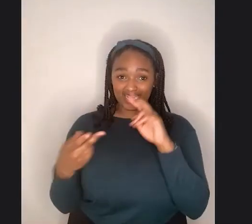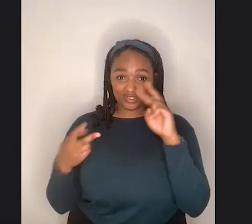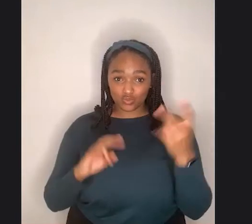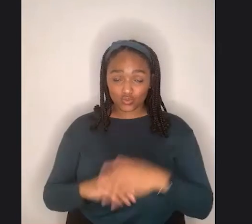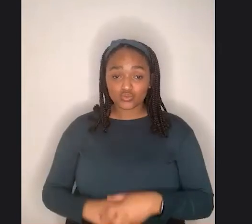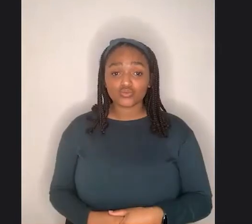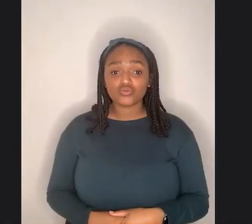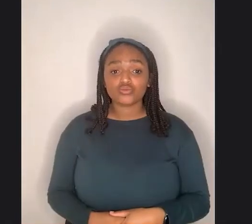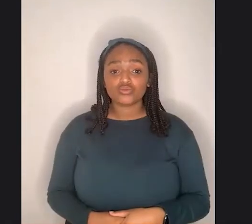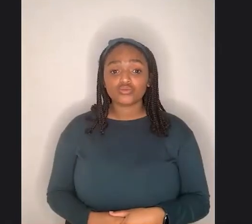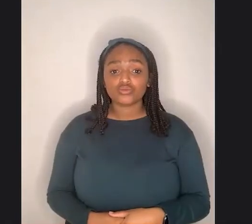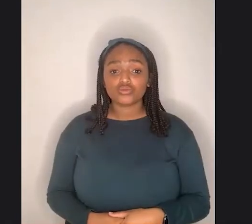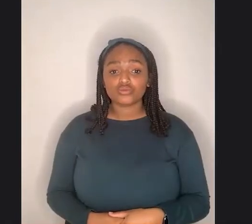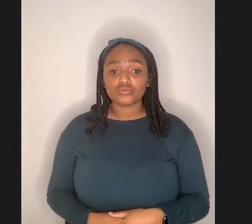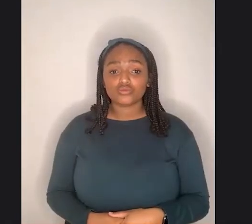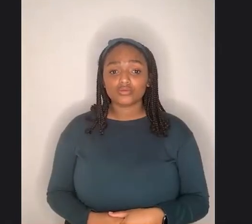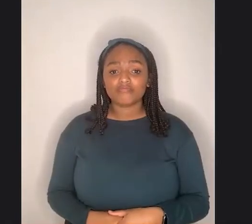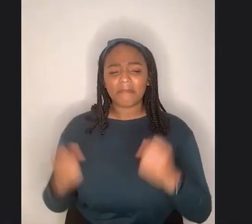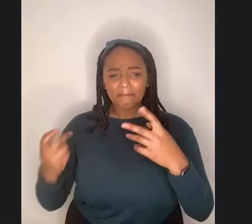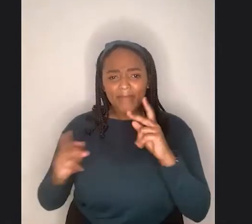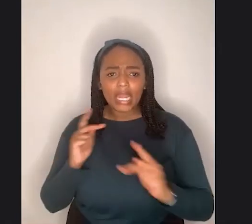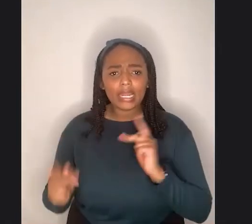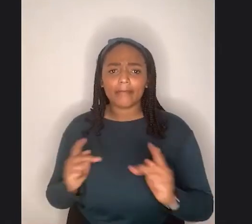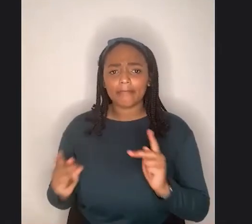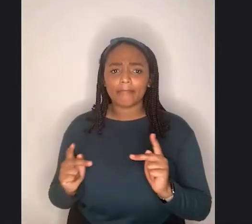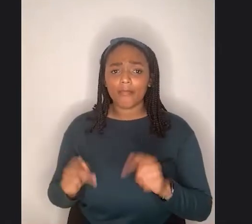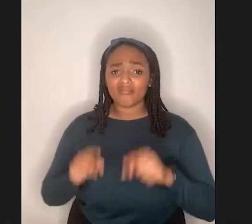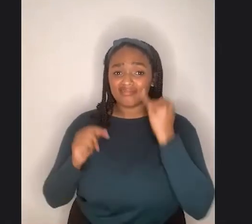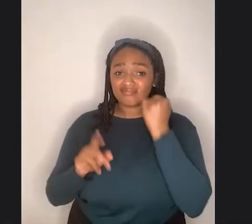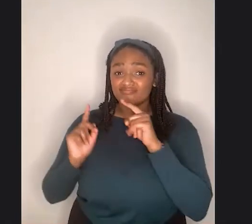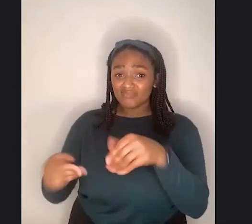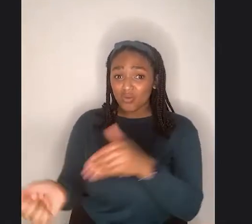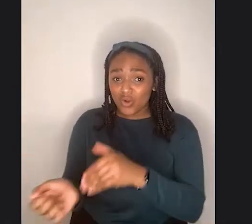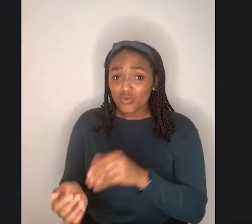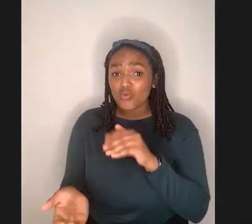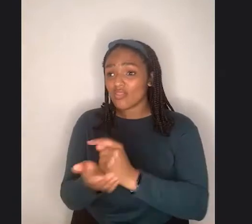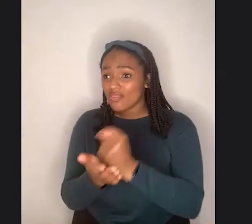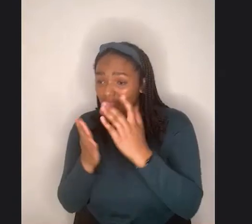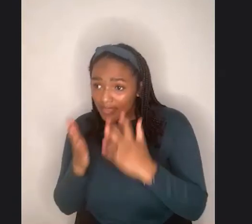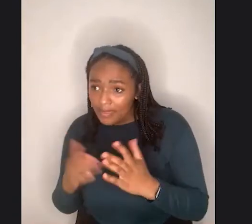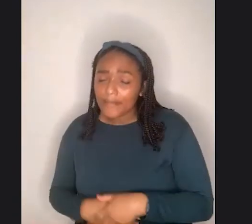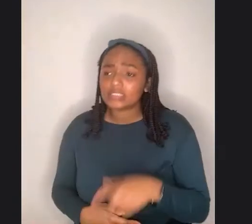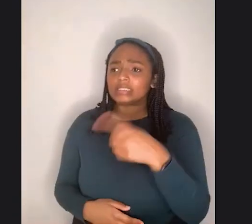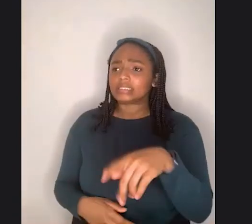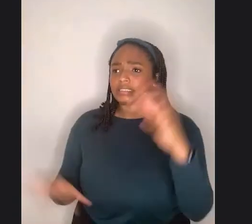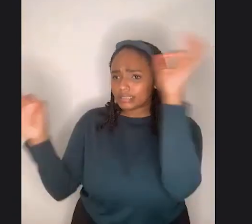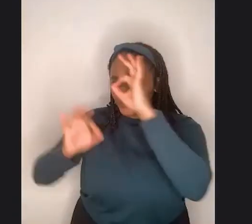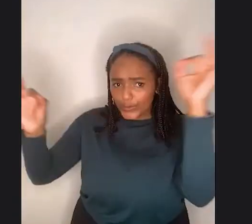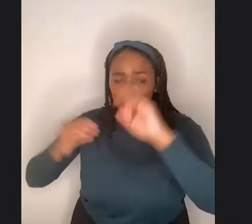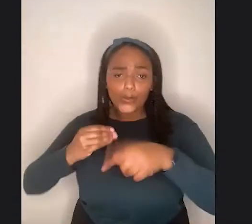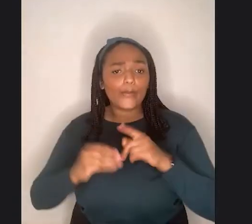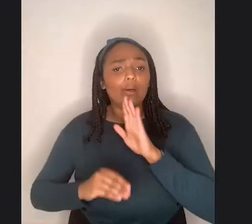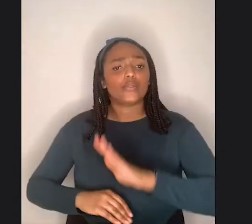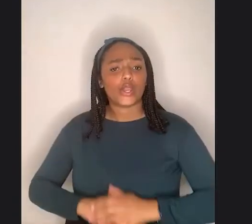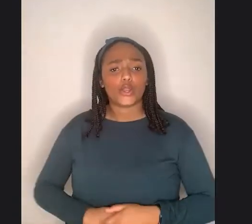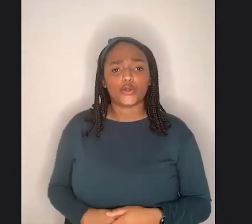dramatically underdiagnosed when they have eating disorders. So as a therapist, it's really easy for you to end up with, even if you're not, that's not your